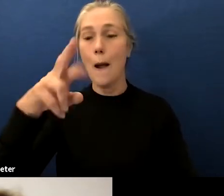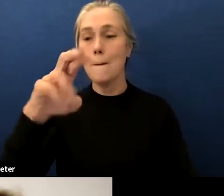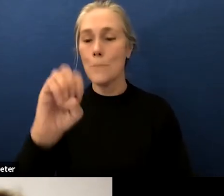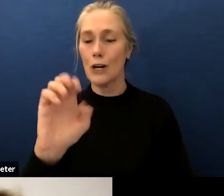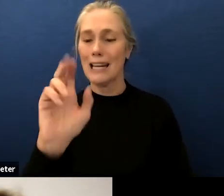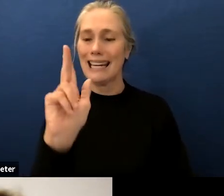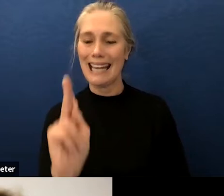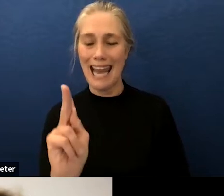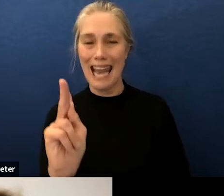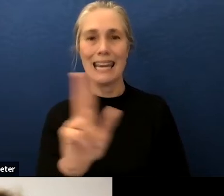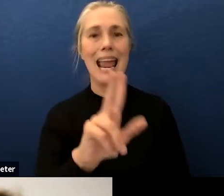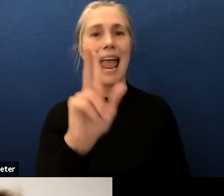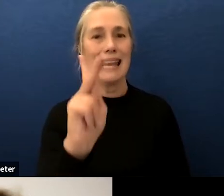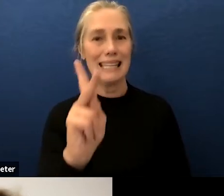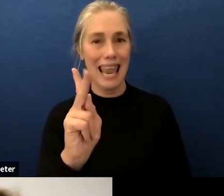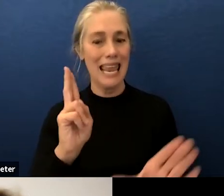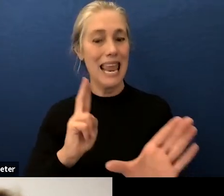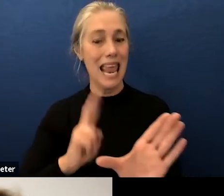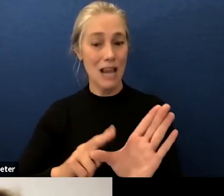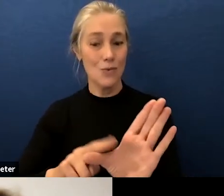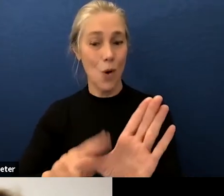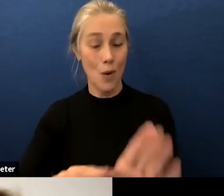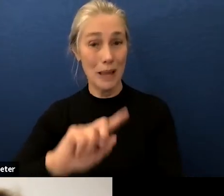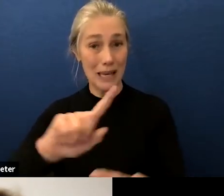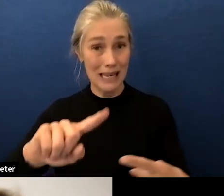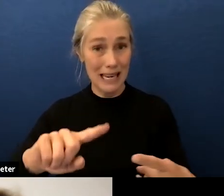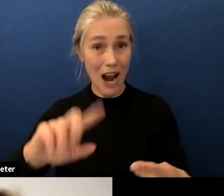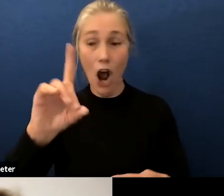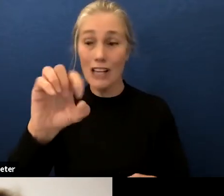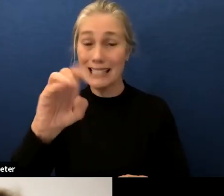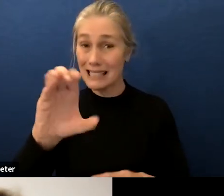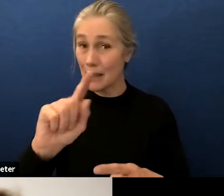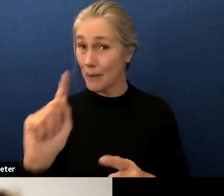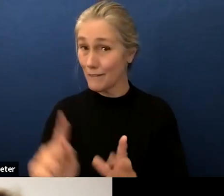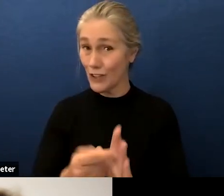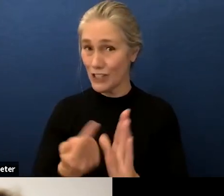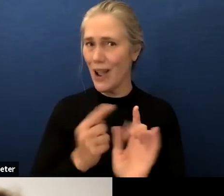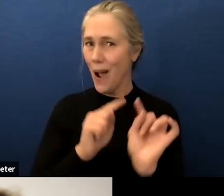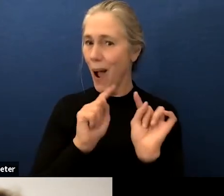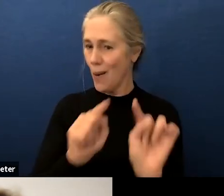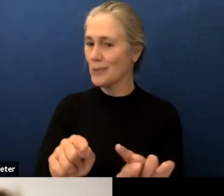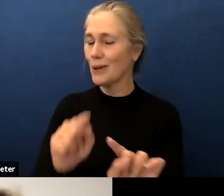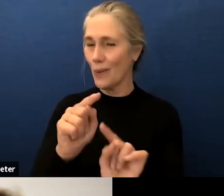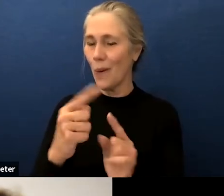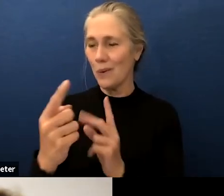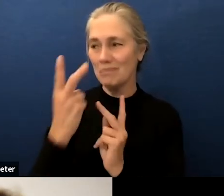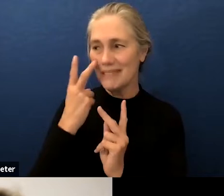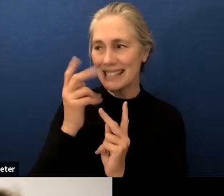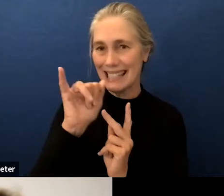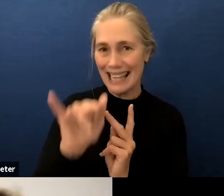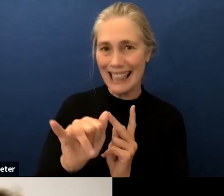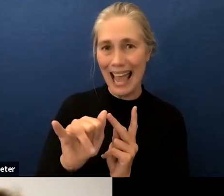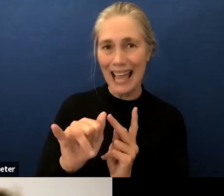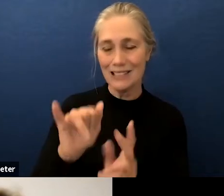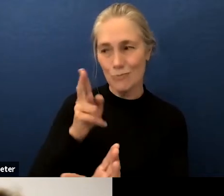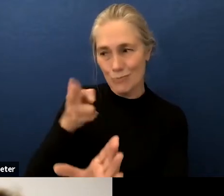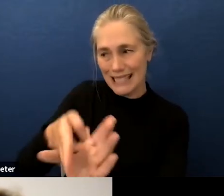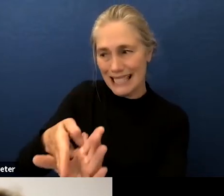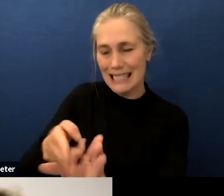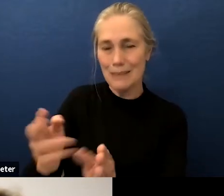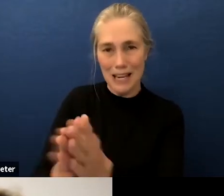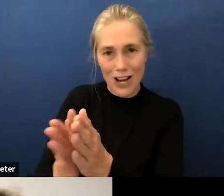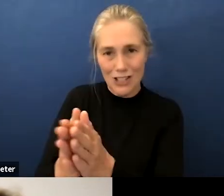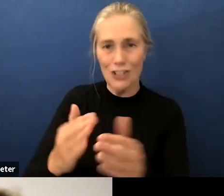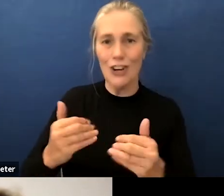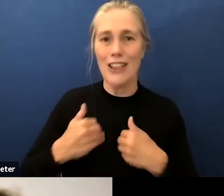enrollment december 1st and hopefully i'll be able to get to one of those um to cheer those young ones on so with that i'd just like to say thank you